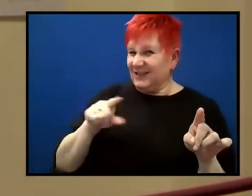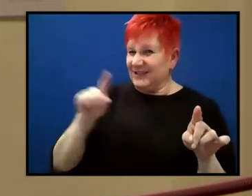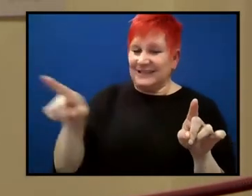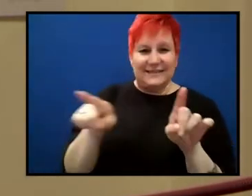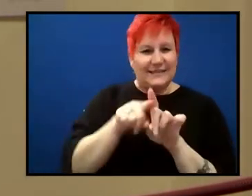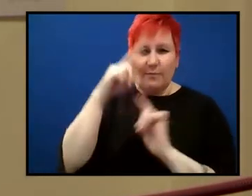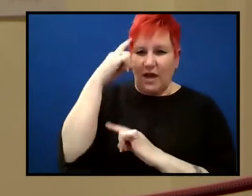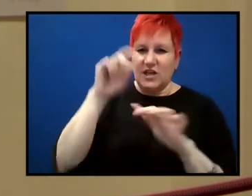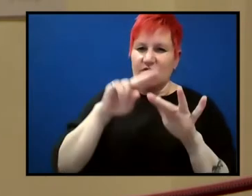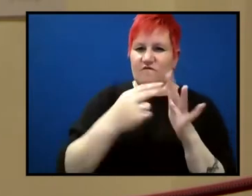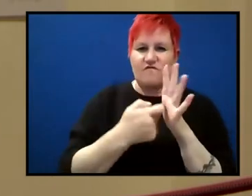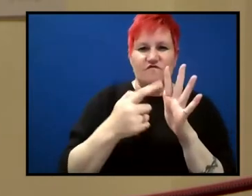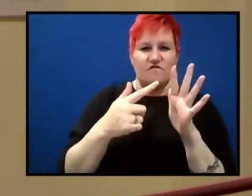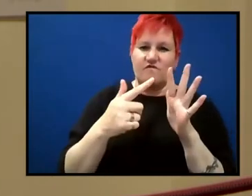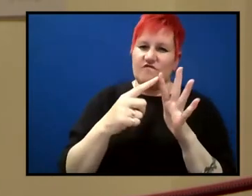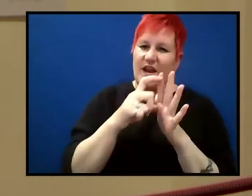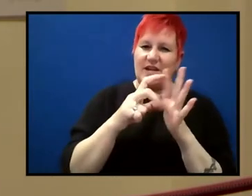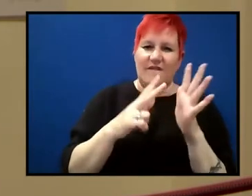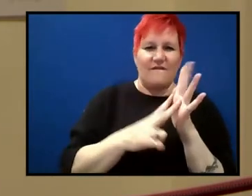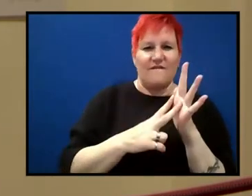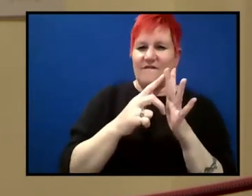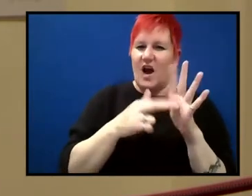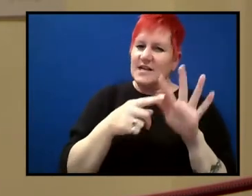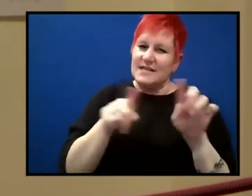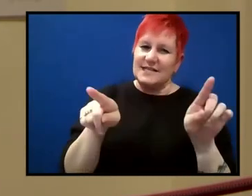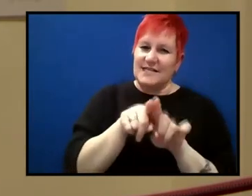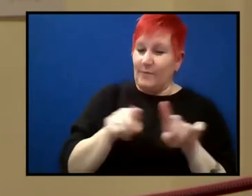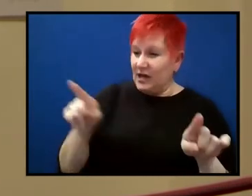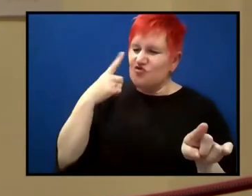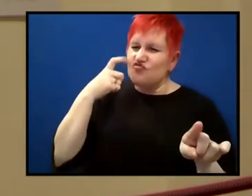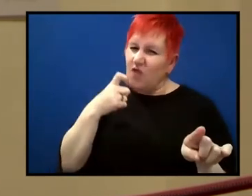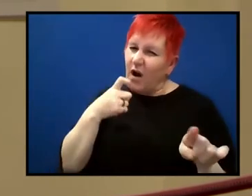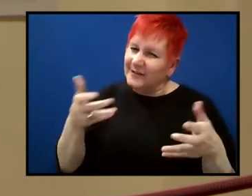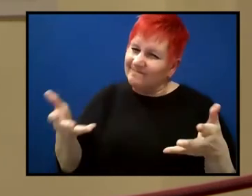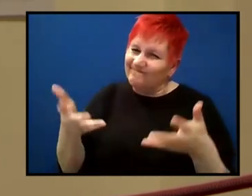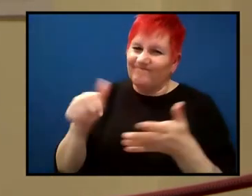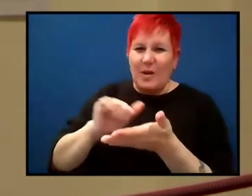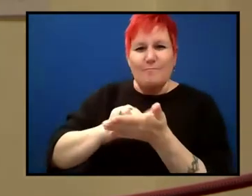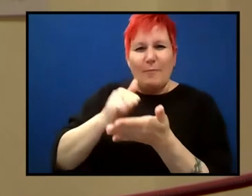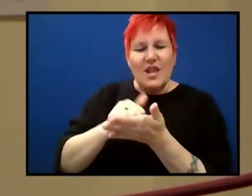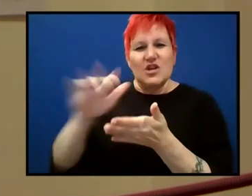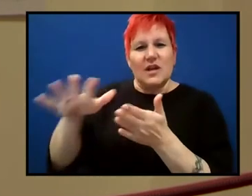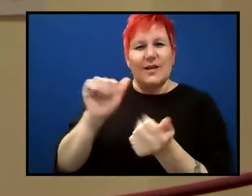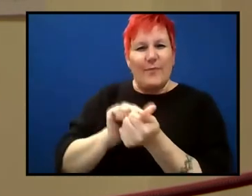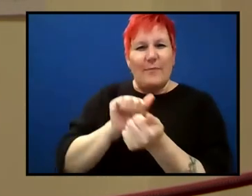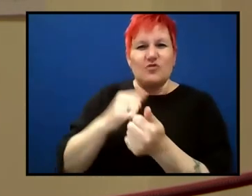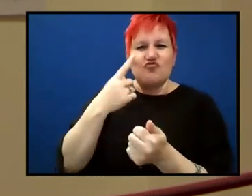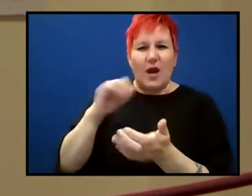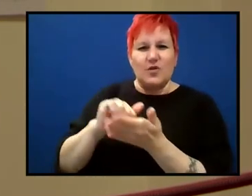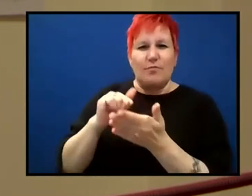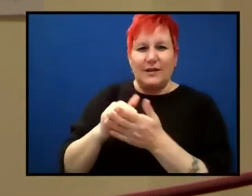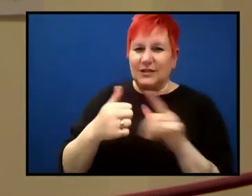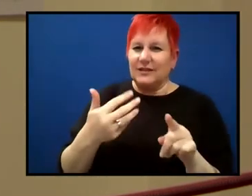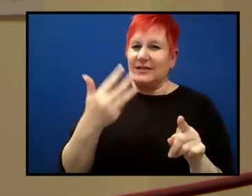time and had tried to get his paper published in Nature that same year in 1963. This is the idea of the